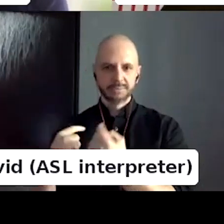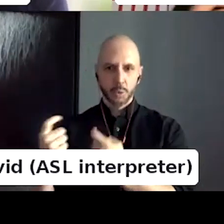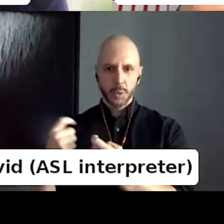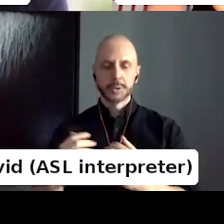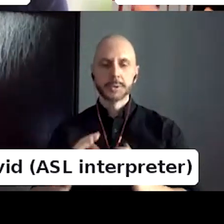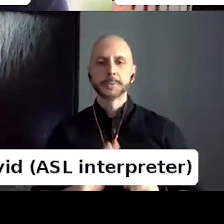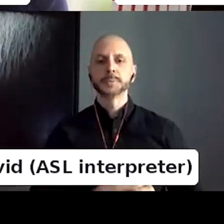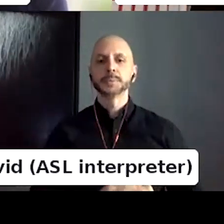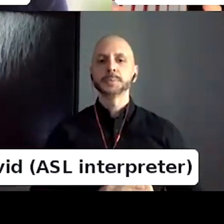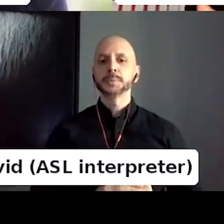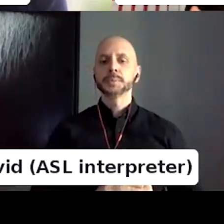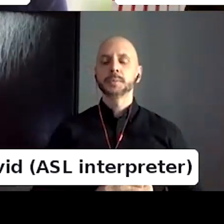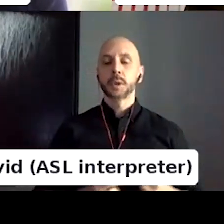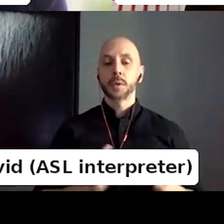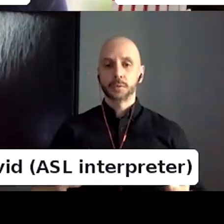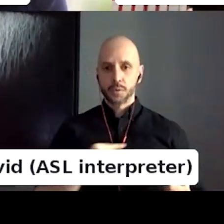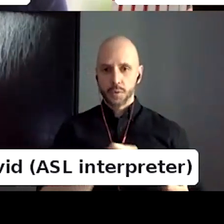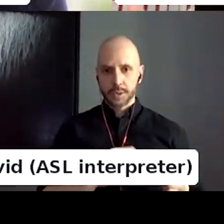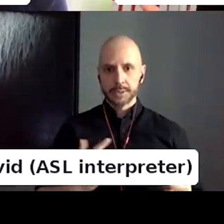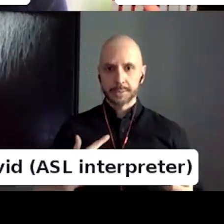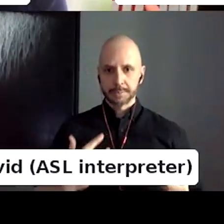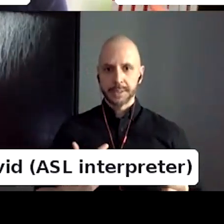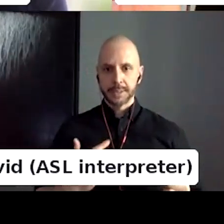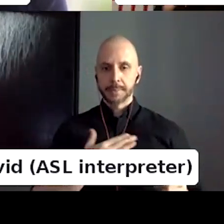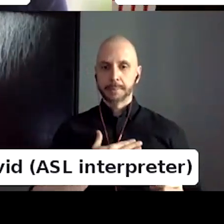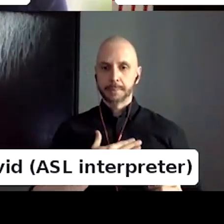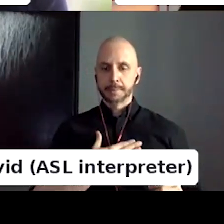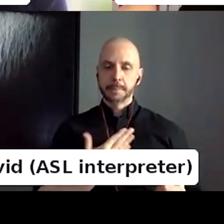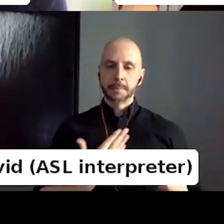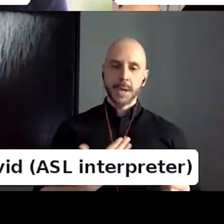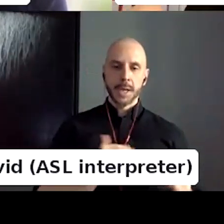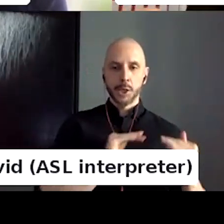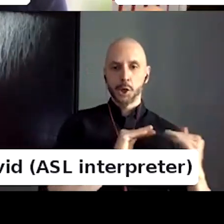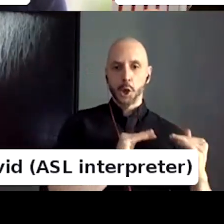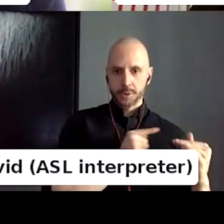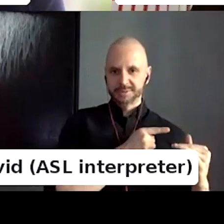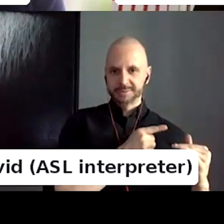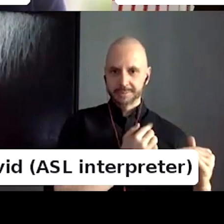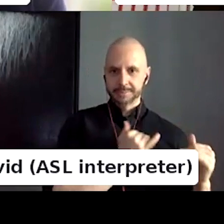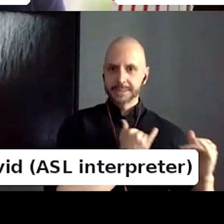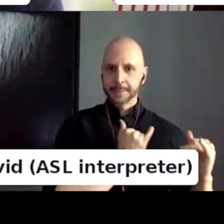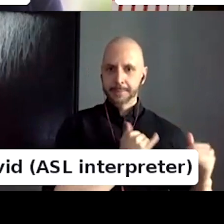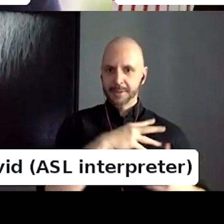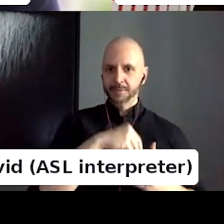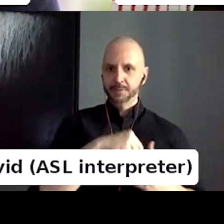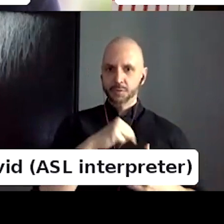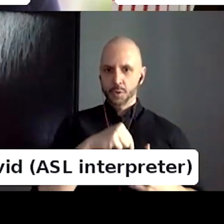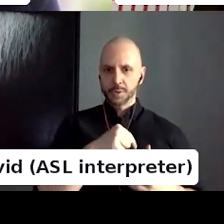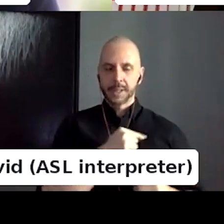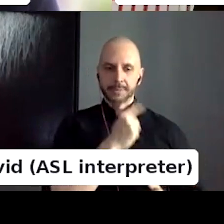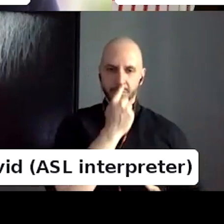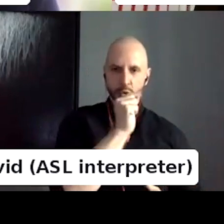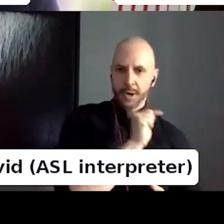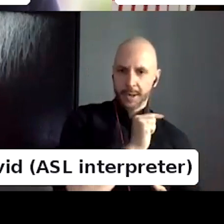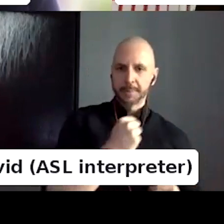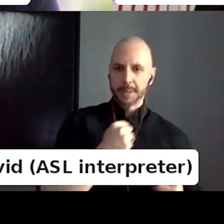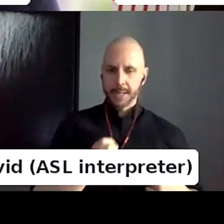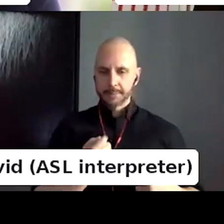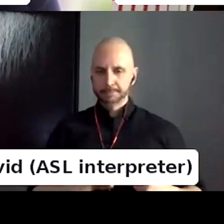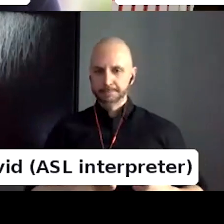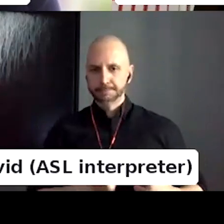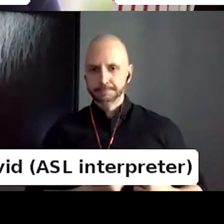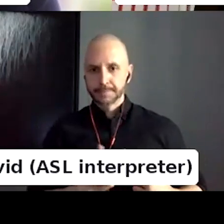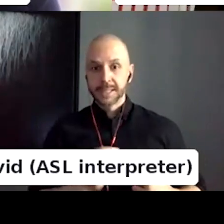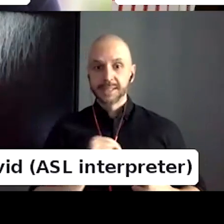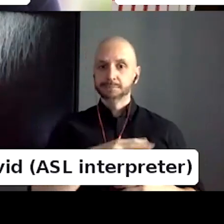for us, it was, and I, I know I can speak for my colleague, who was super deeply involved in developing this book.